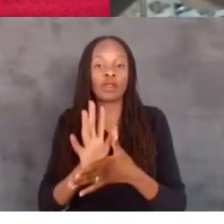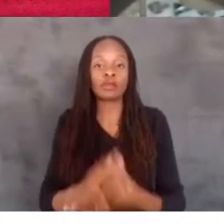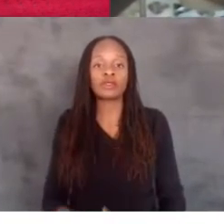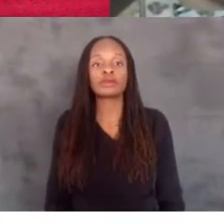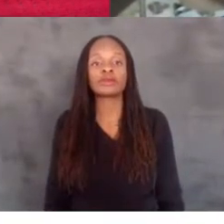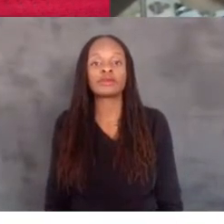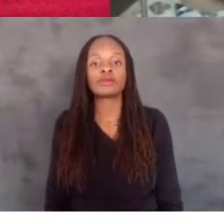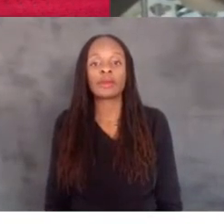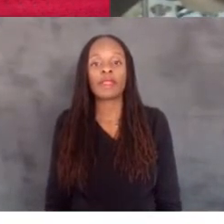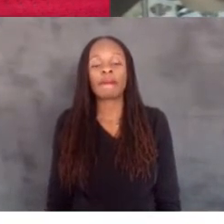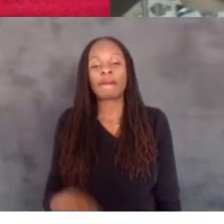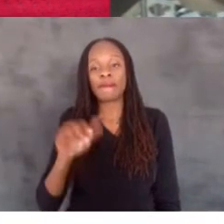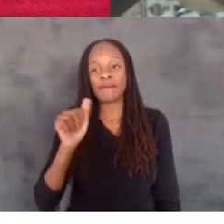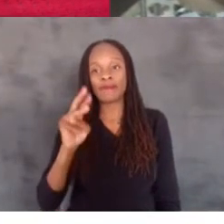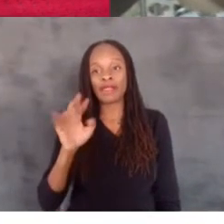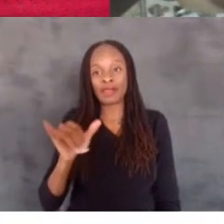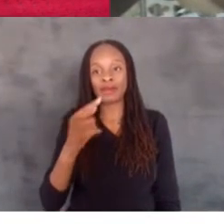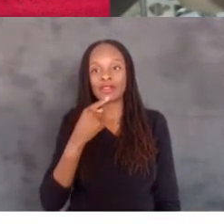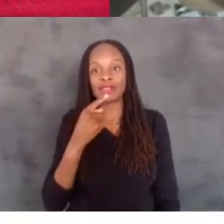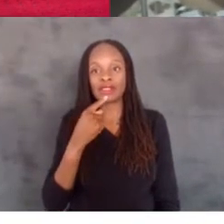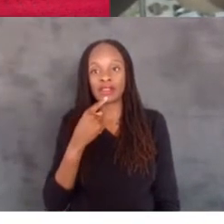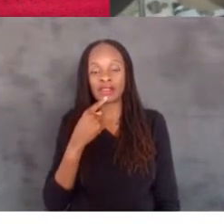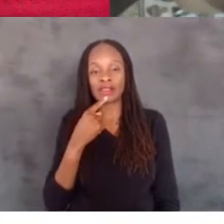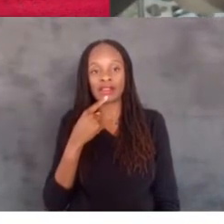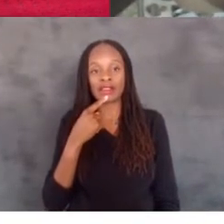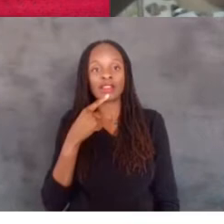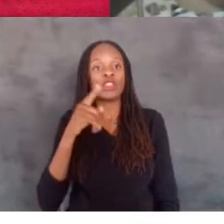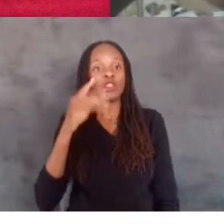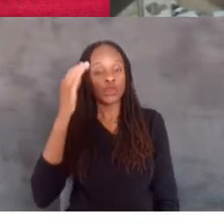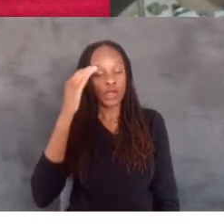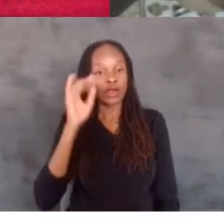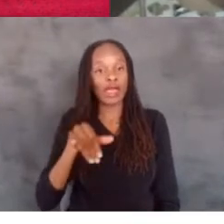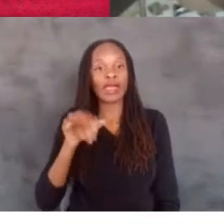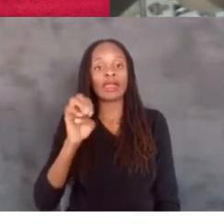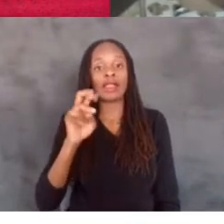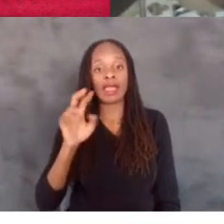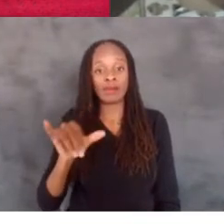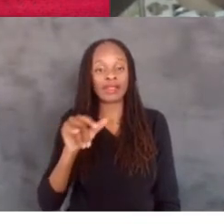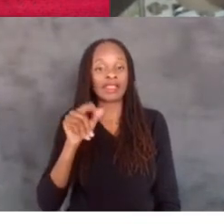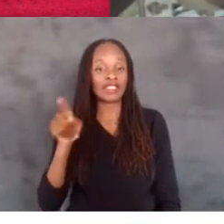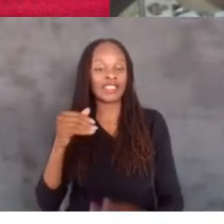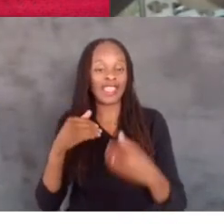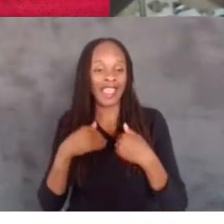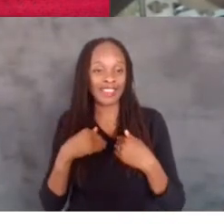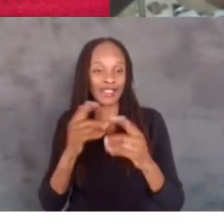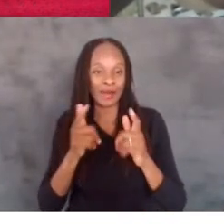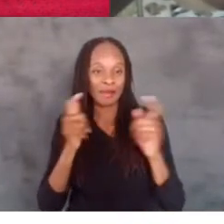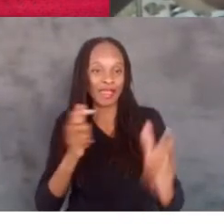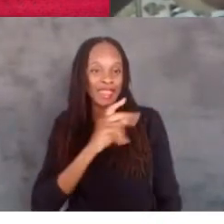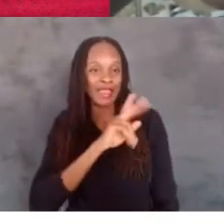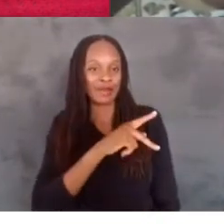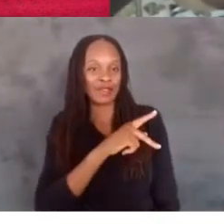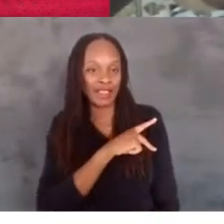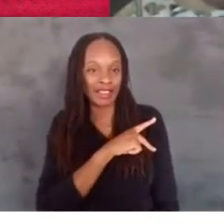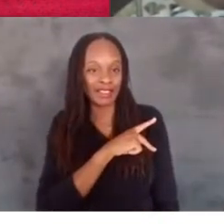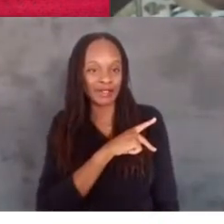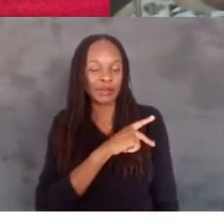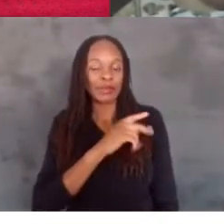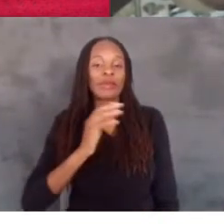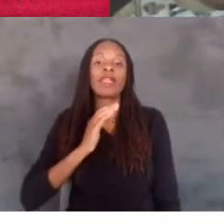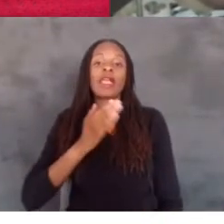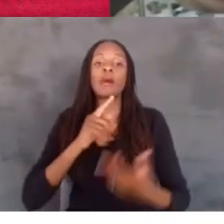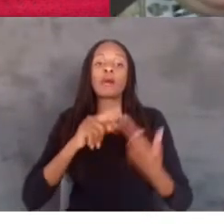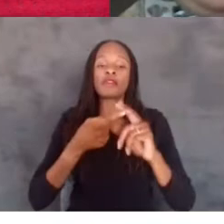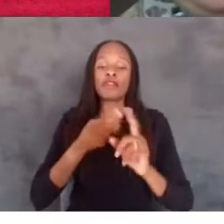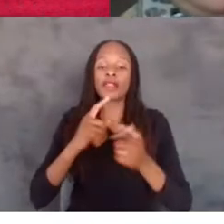Oh, well, as you probably have known, Emily has a pretty big personality and our friends have always